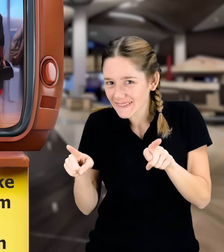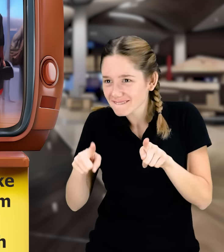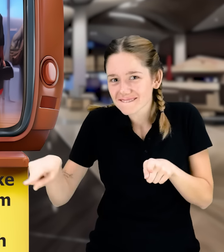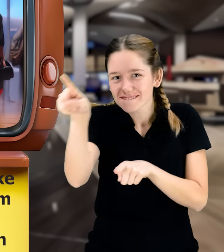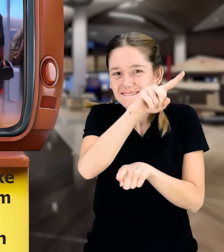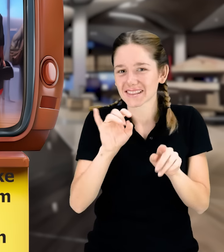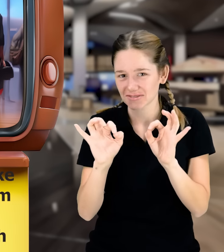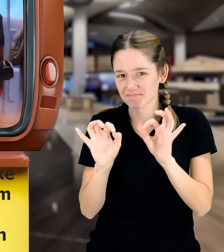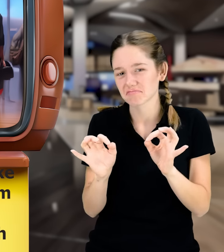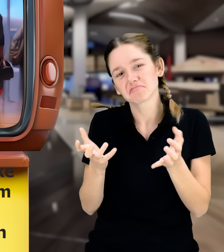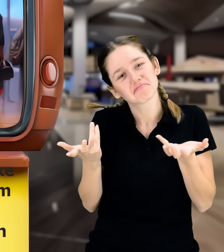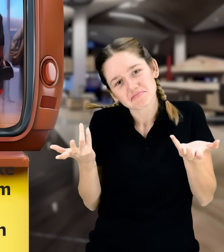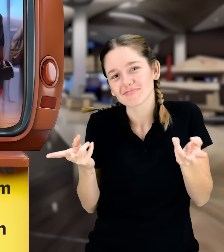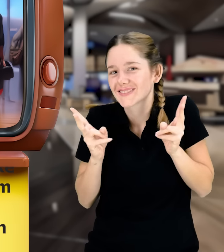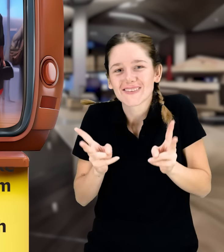from all around the world.